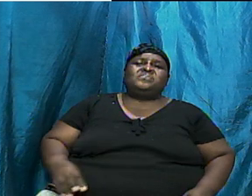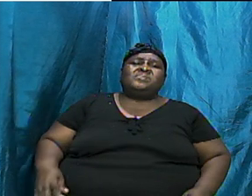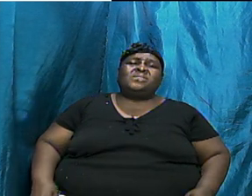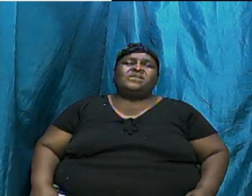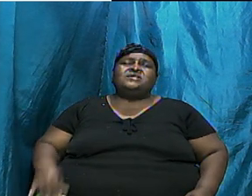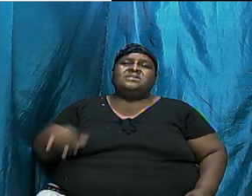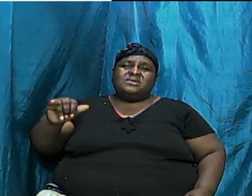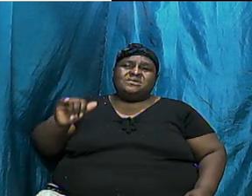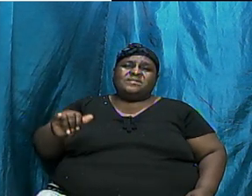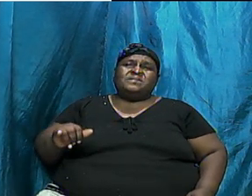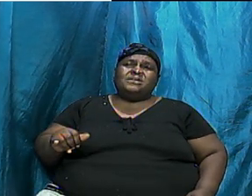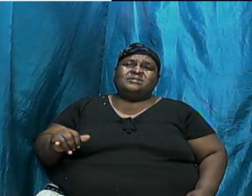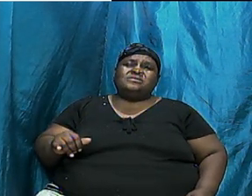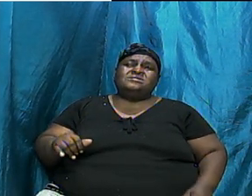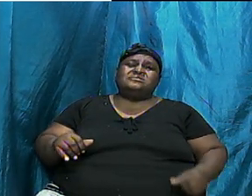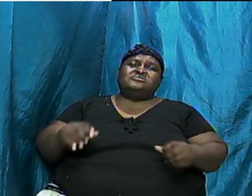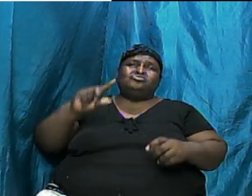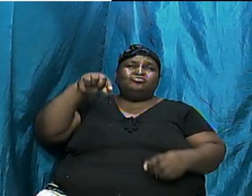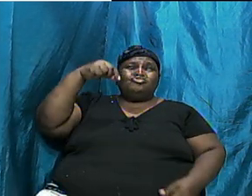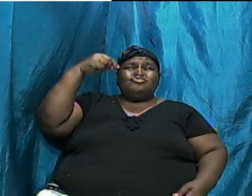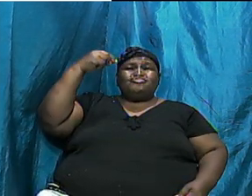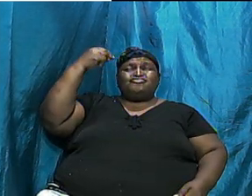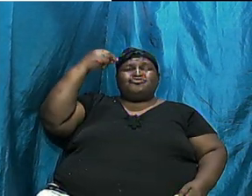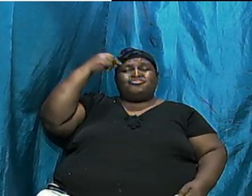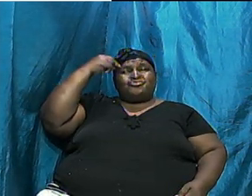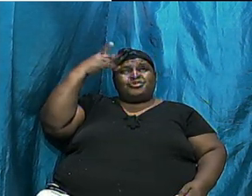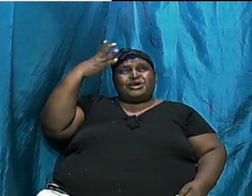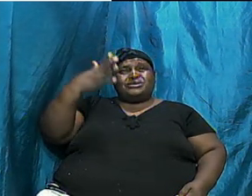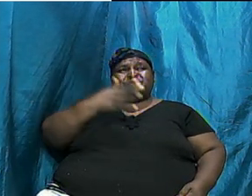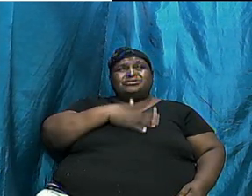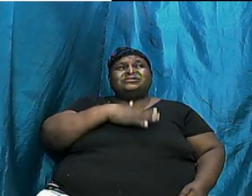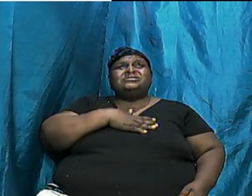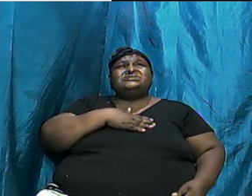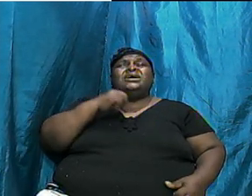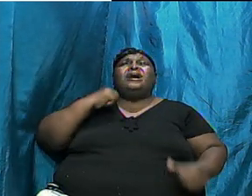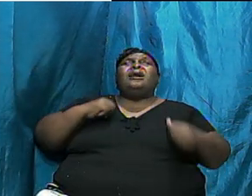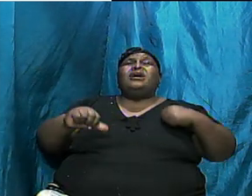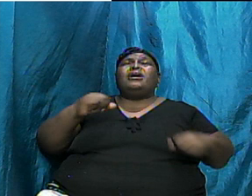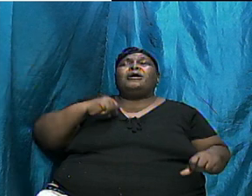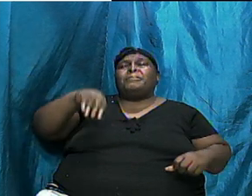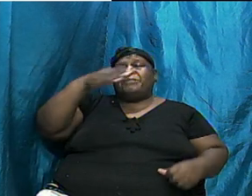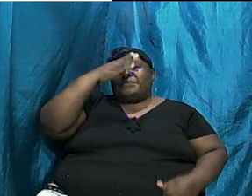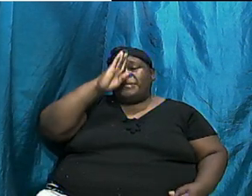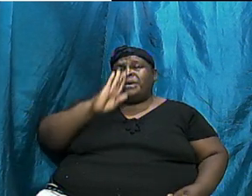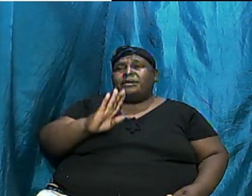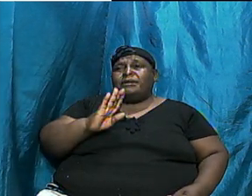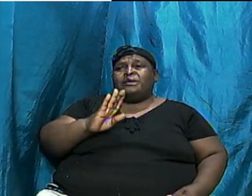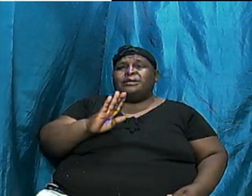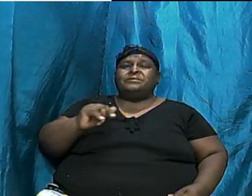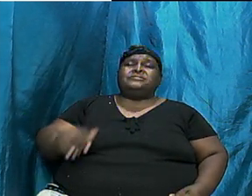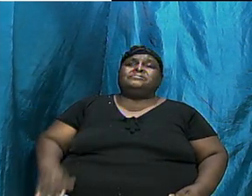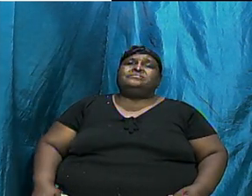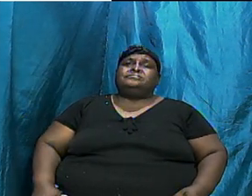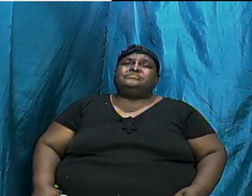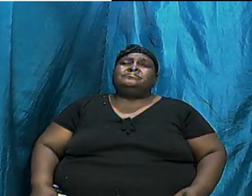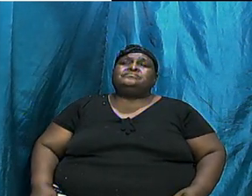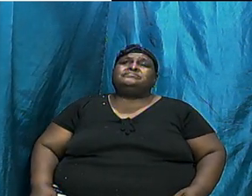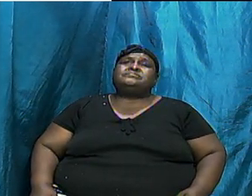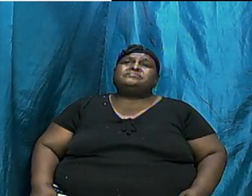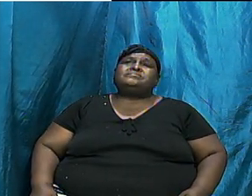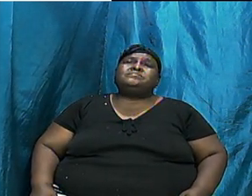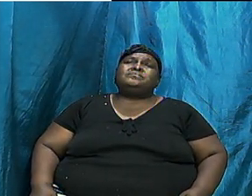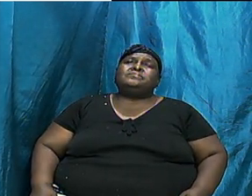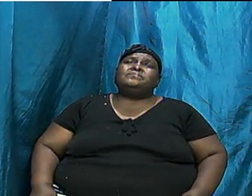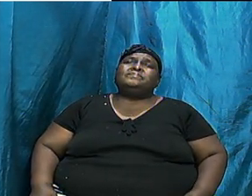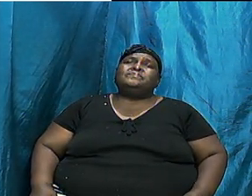such a gracious act by almighty God. But before we go on, let me